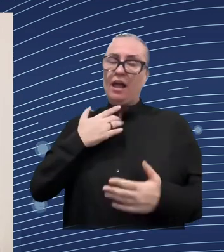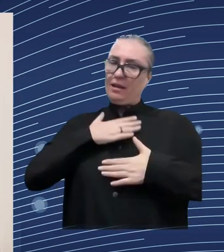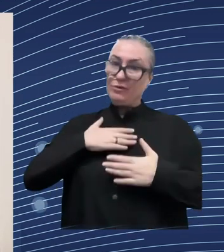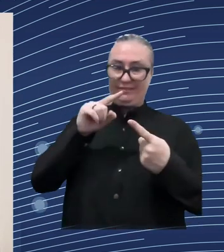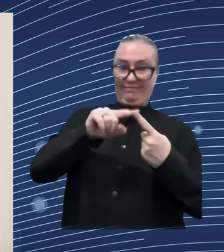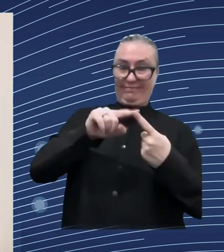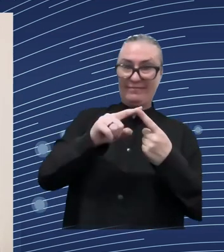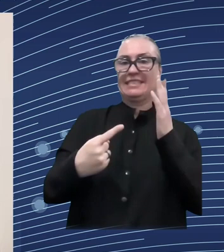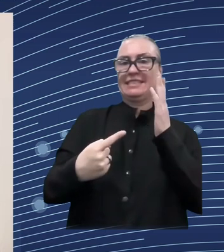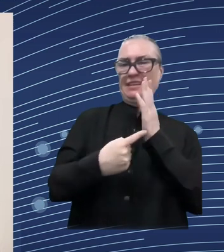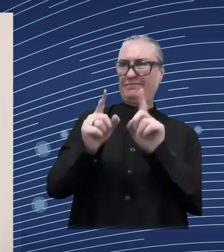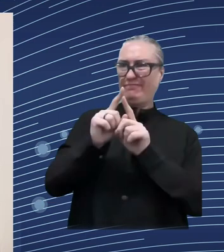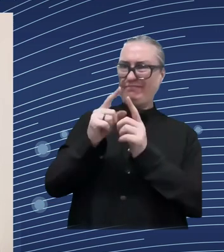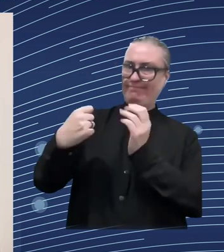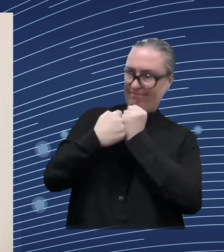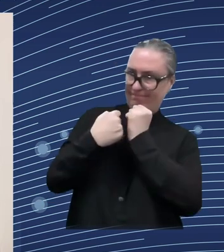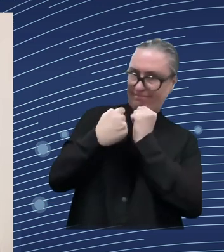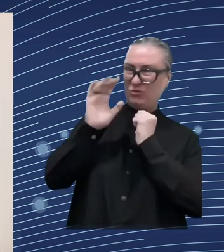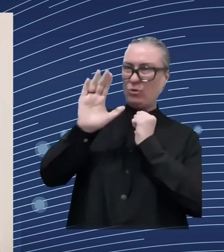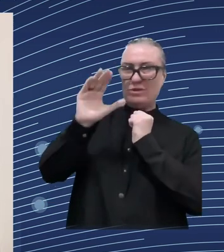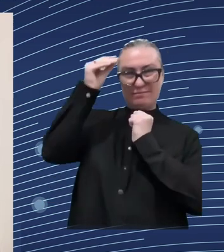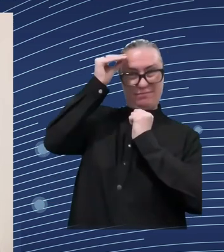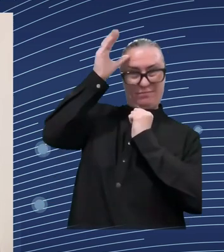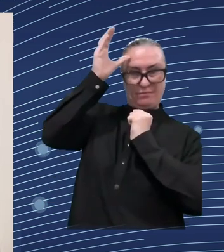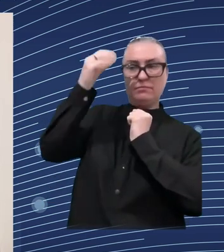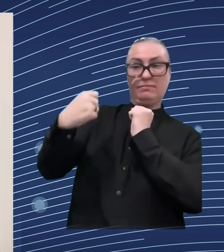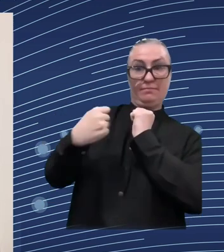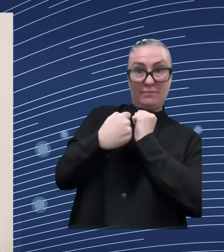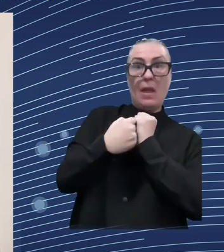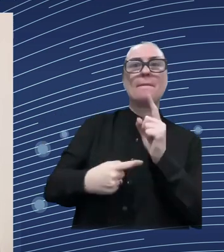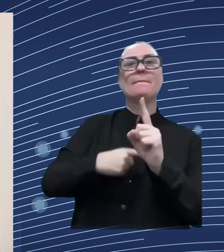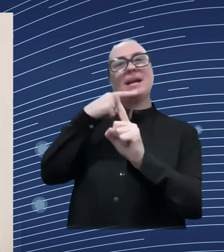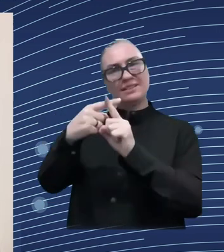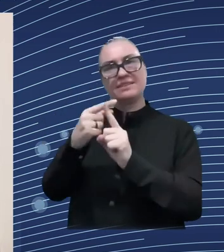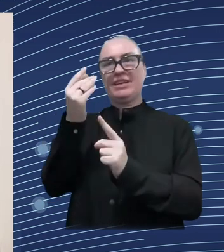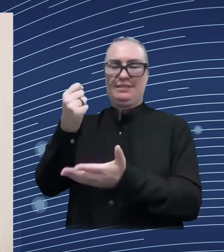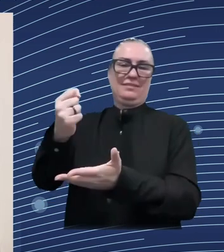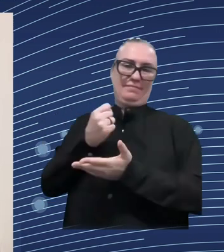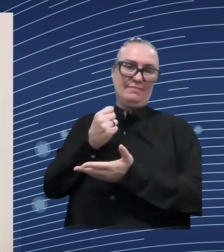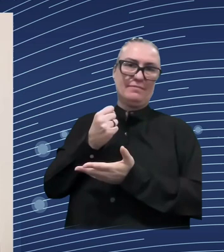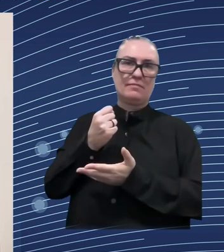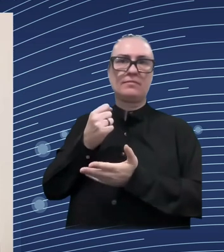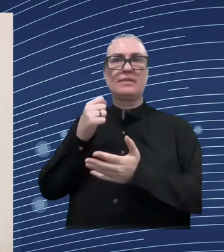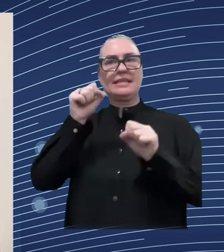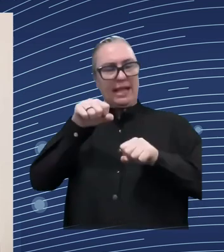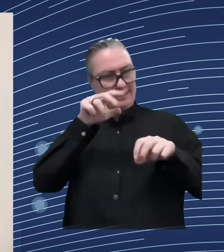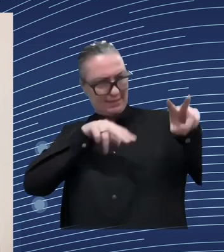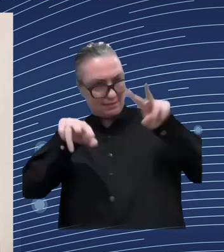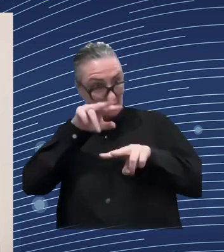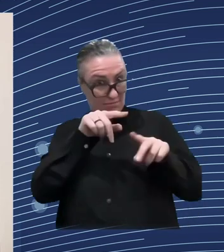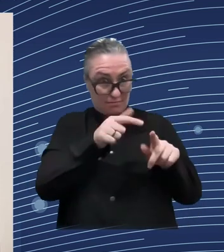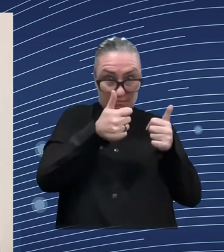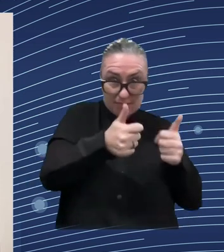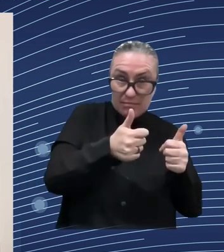or older persons for those who are not able to live independently and think of new ways and methods of delivering such care